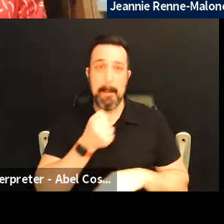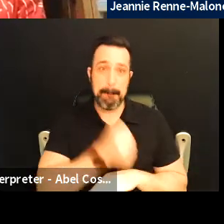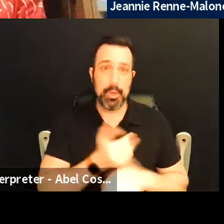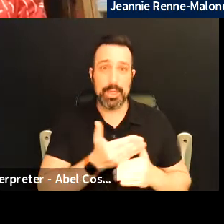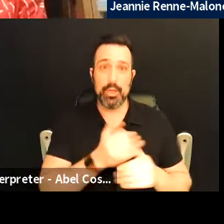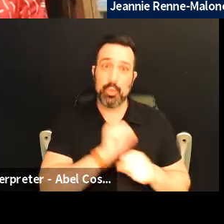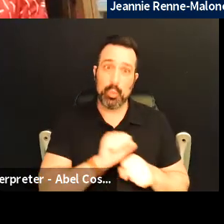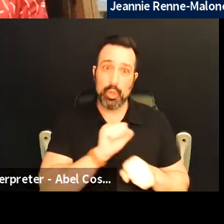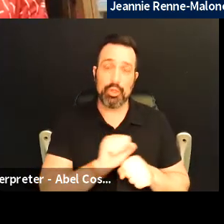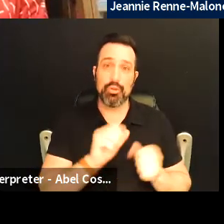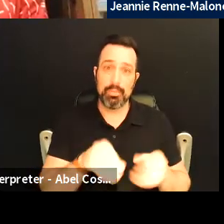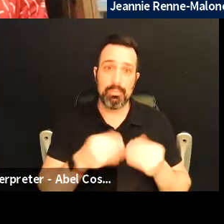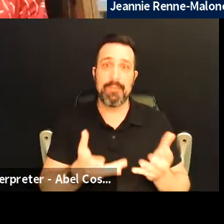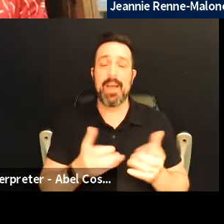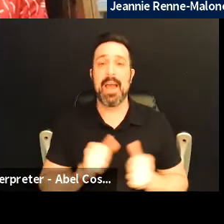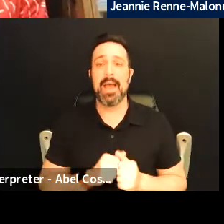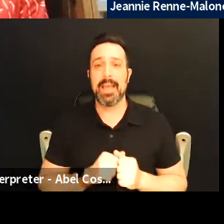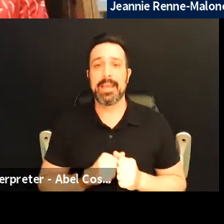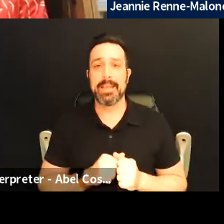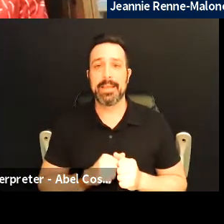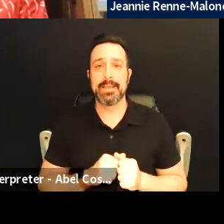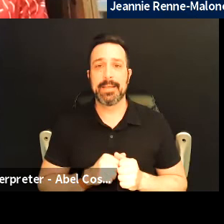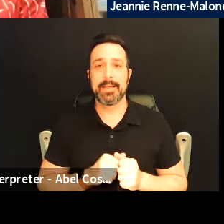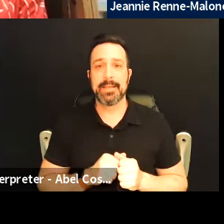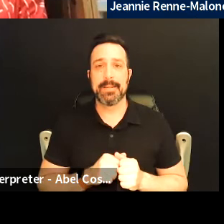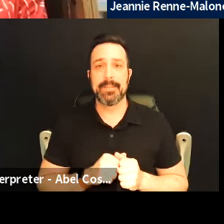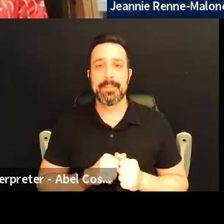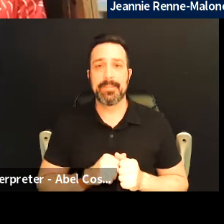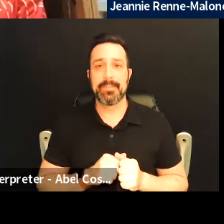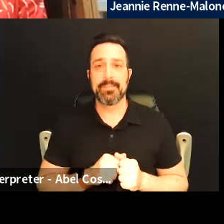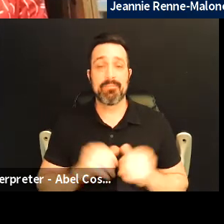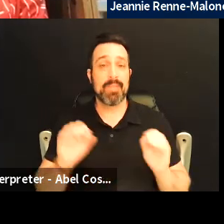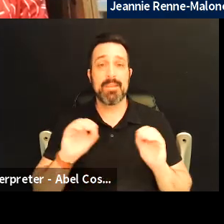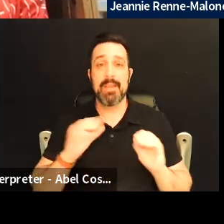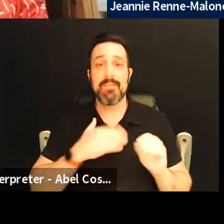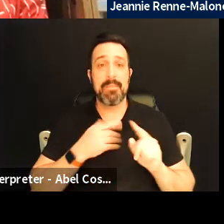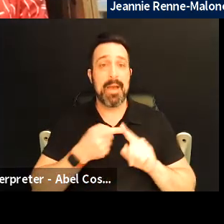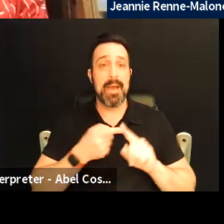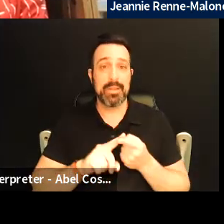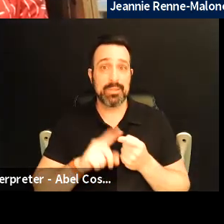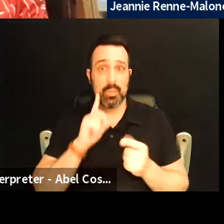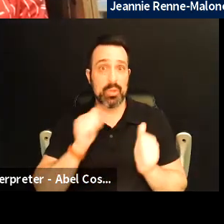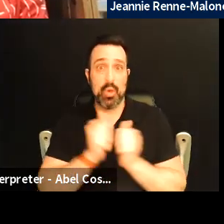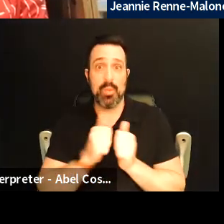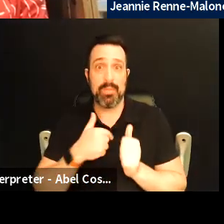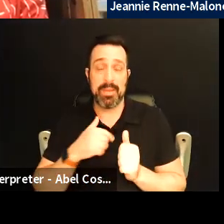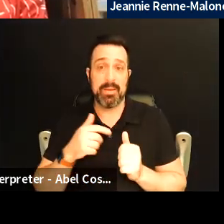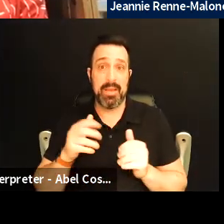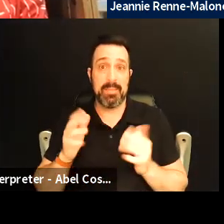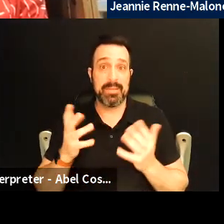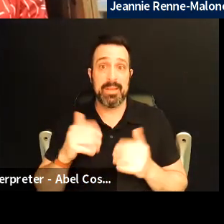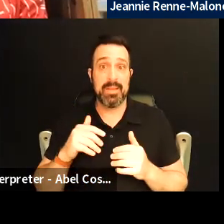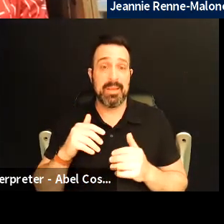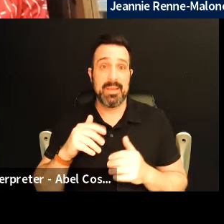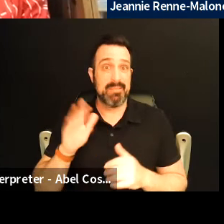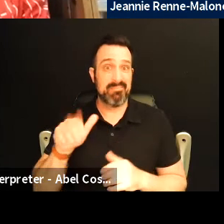to provide um and none of my friends would go with me so everybody was kind of like Diane black people